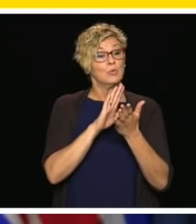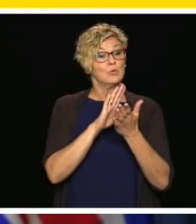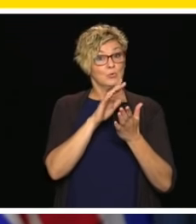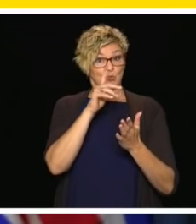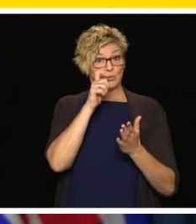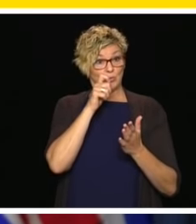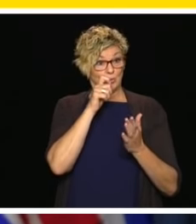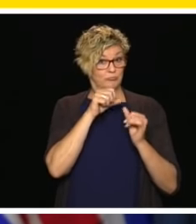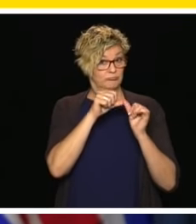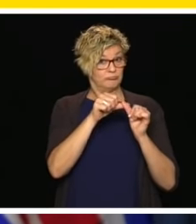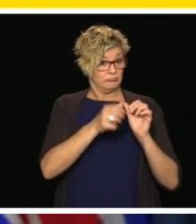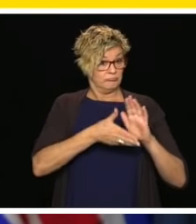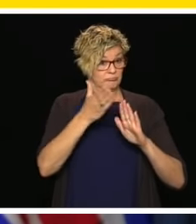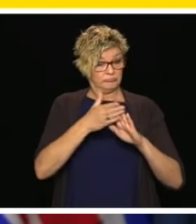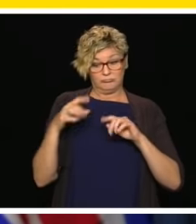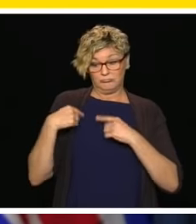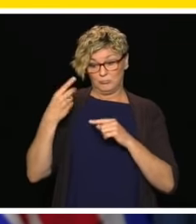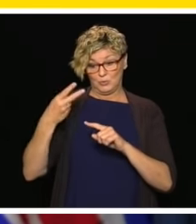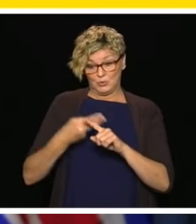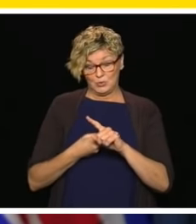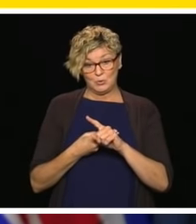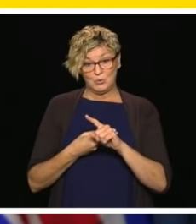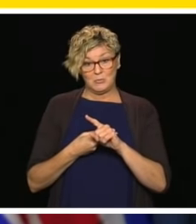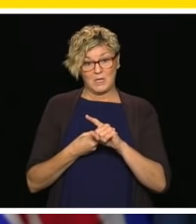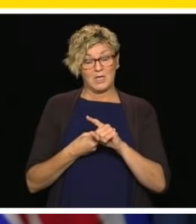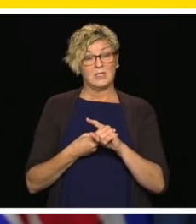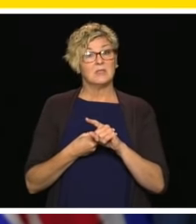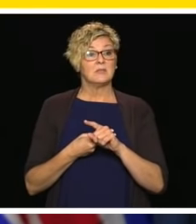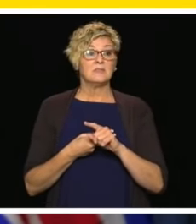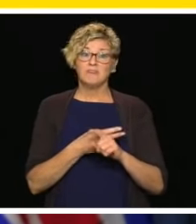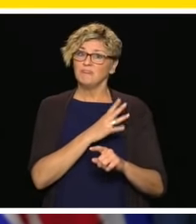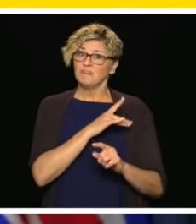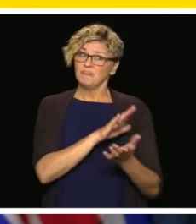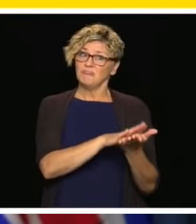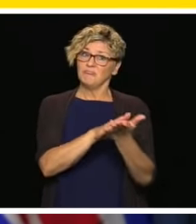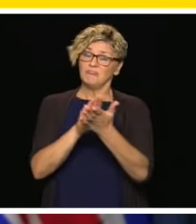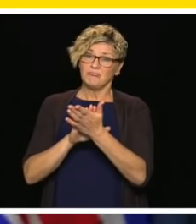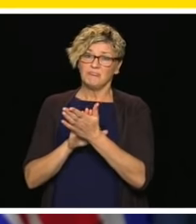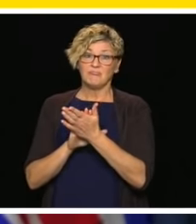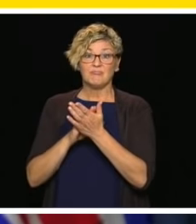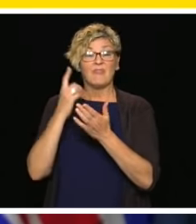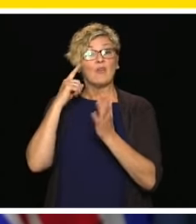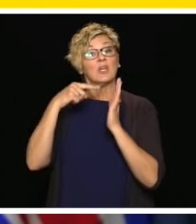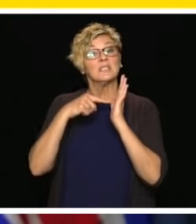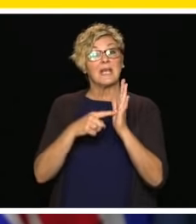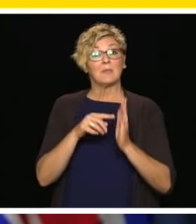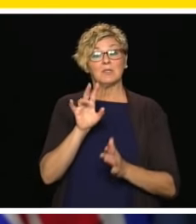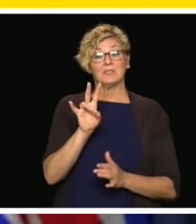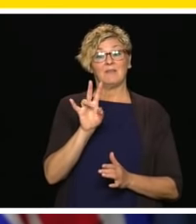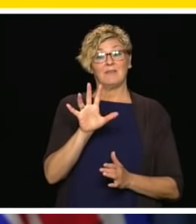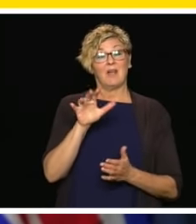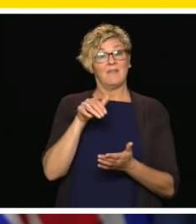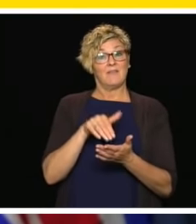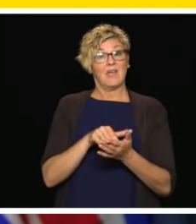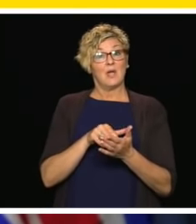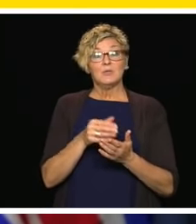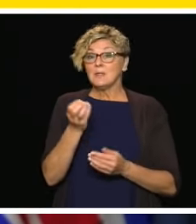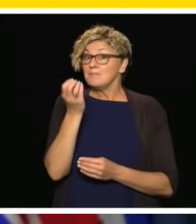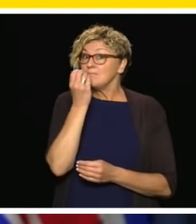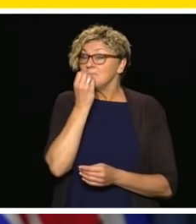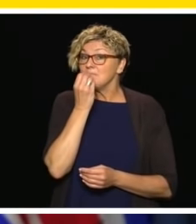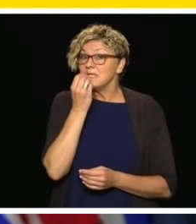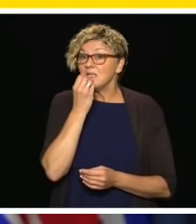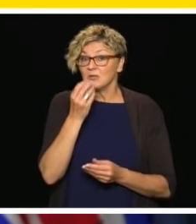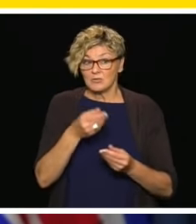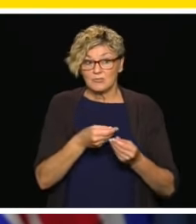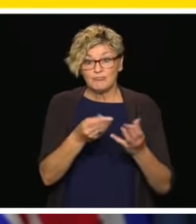To have, for example, 75,000 meals and counting delivered to vulnerable students across British